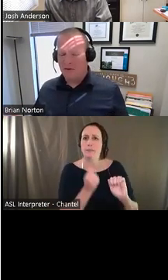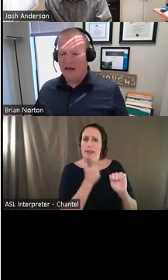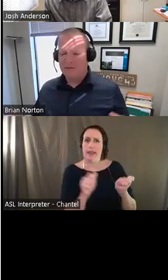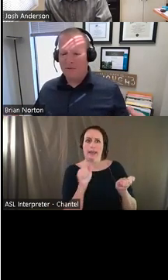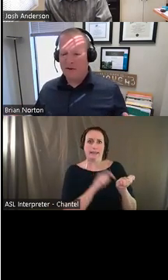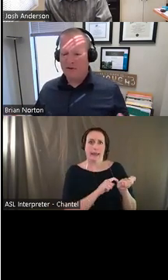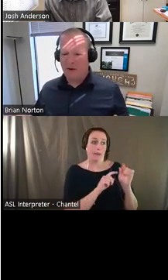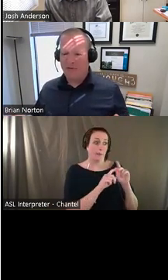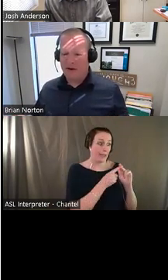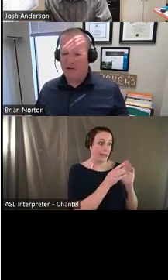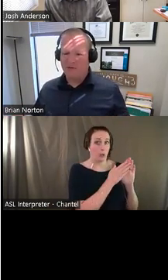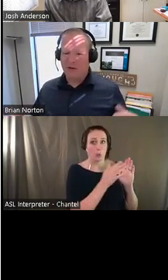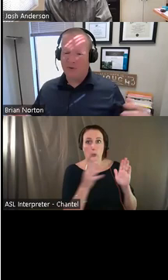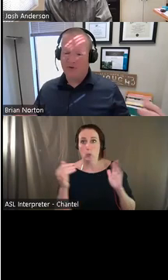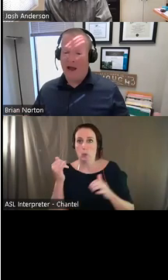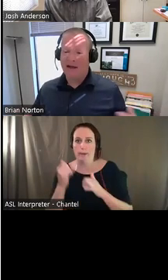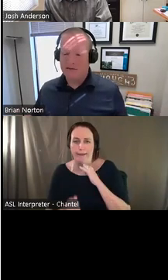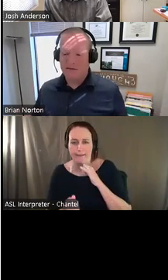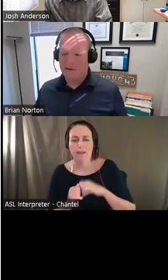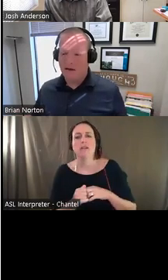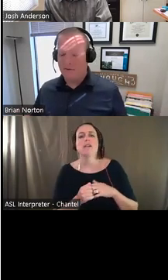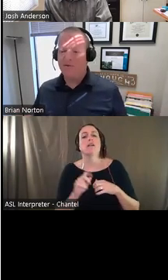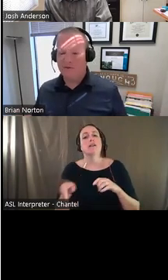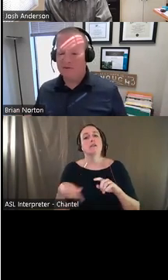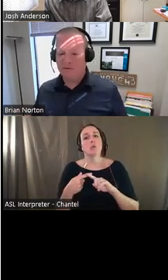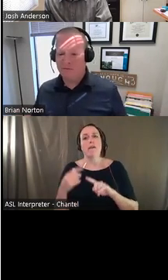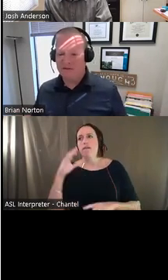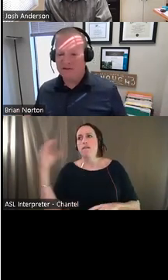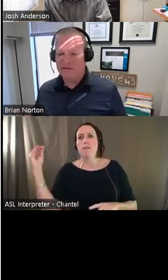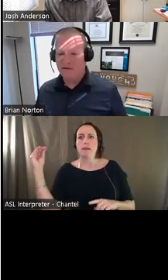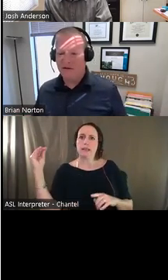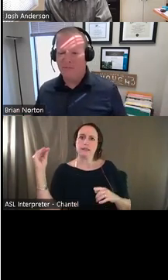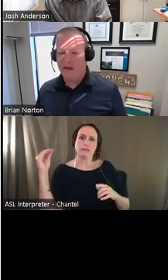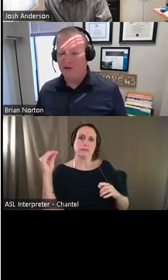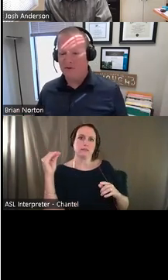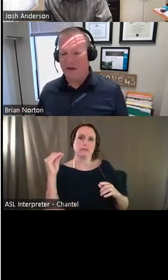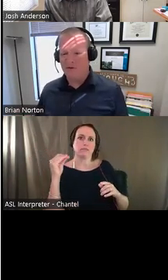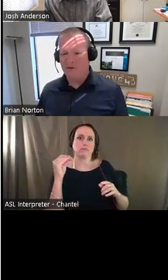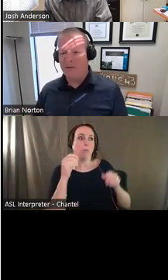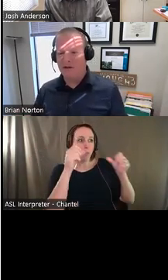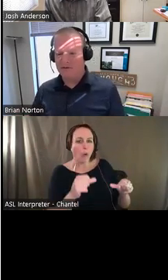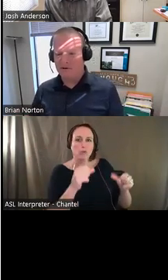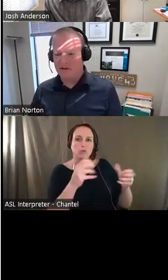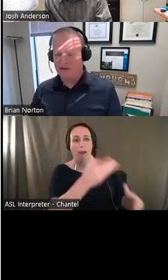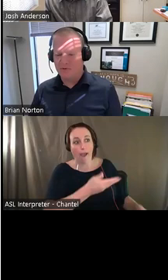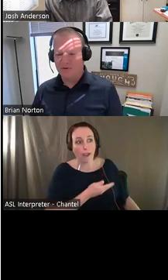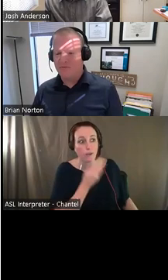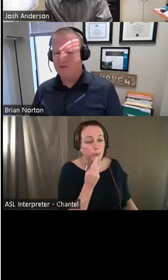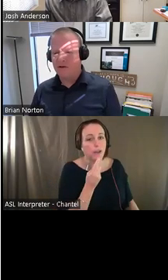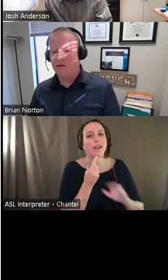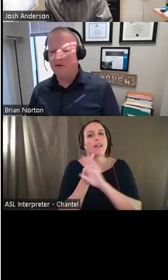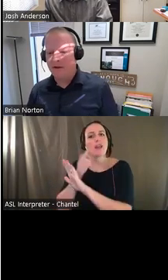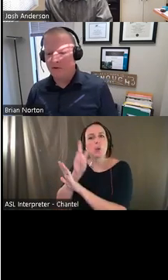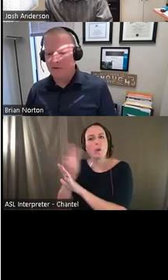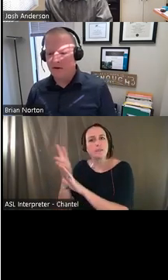So as employers go out there and they try to attract folks to their business, you know, making sure that their websites are accessible so that